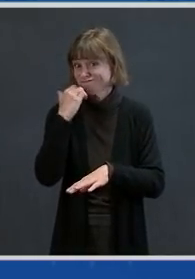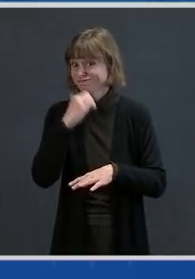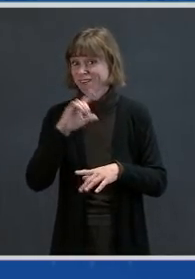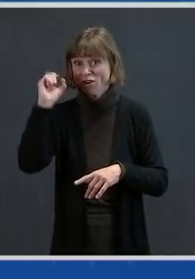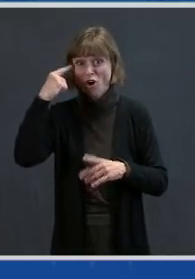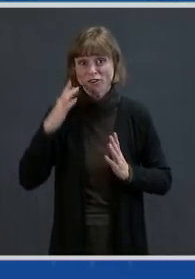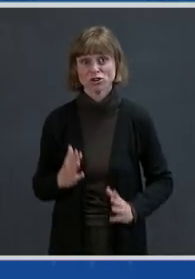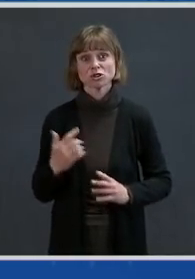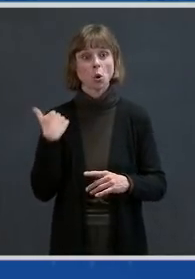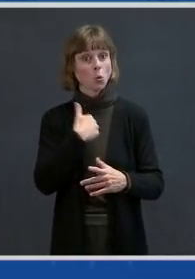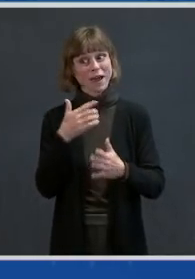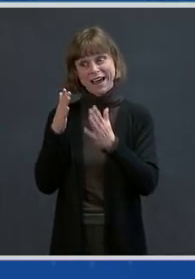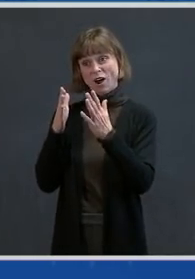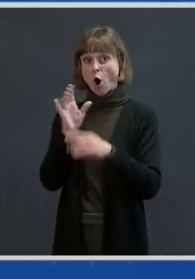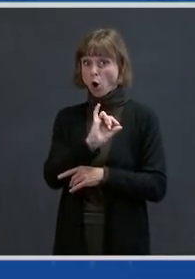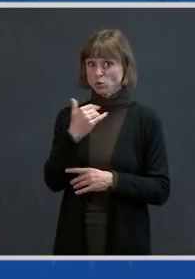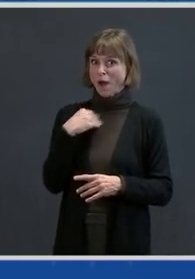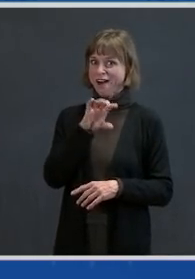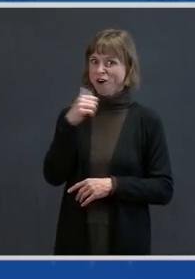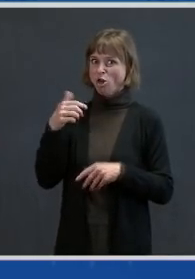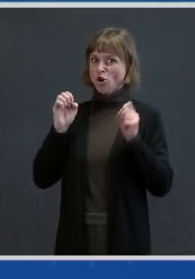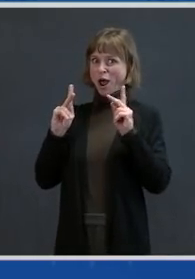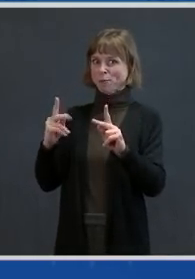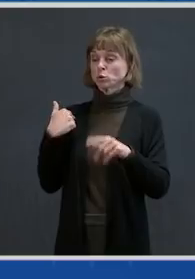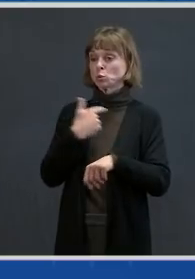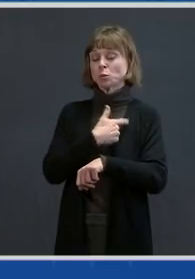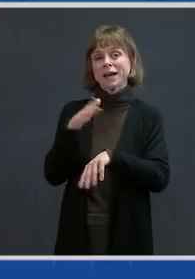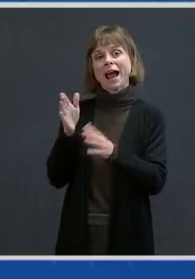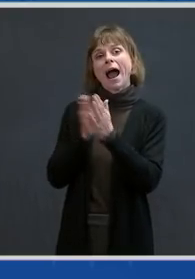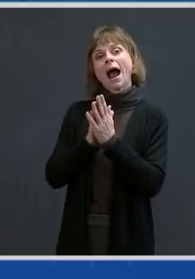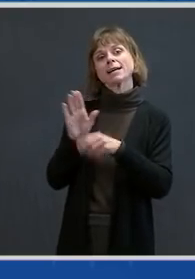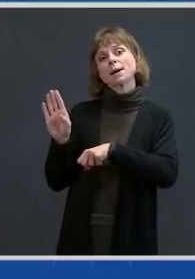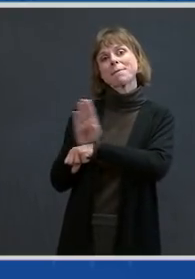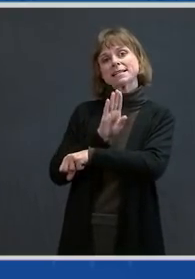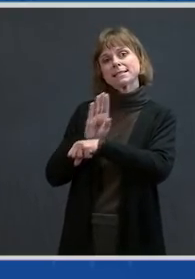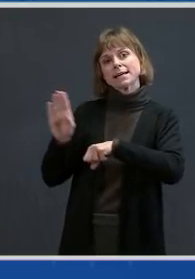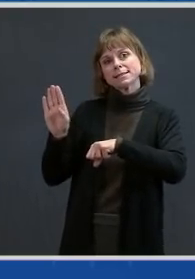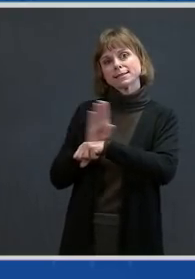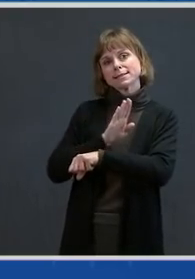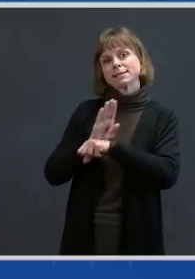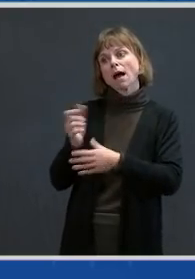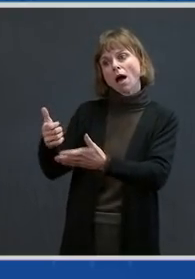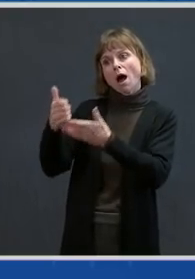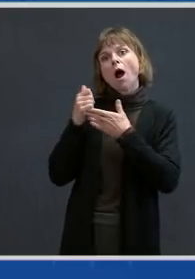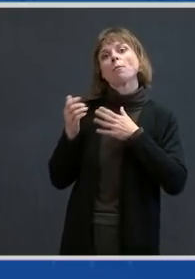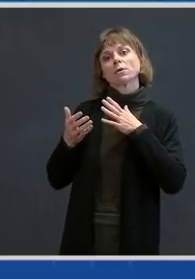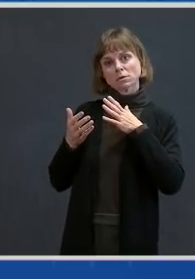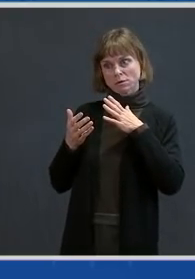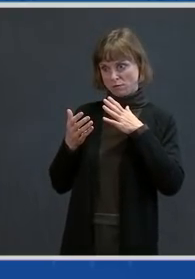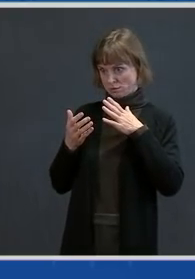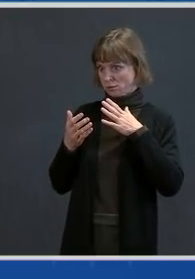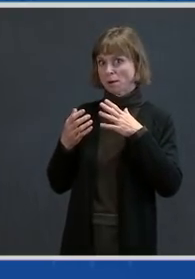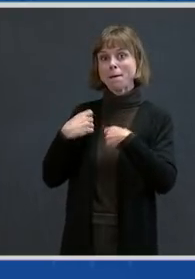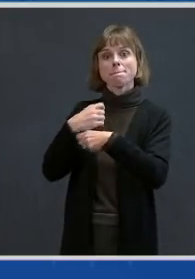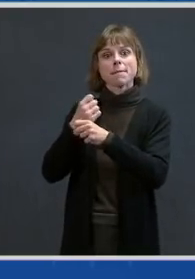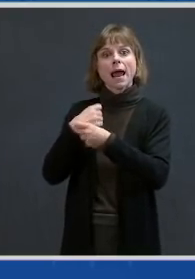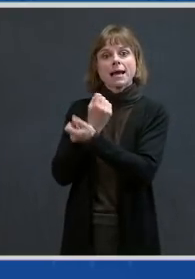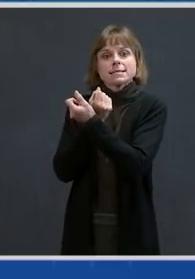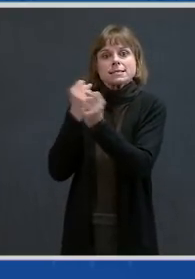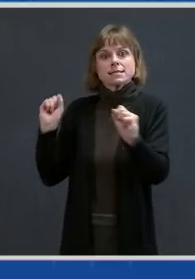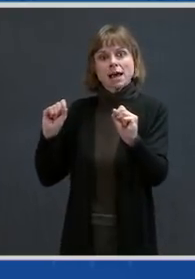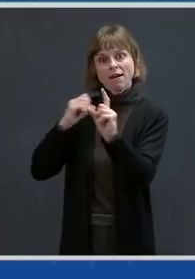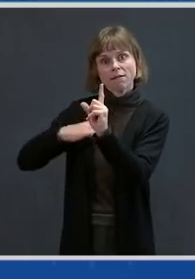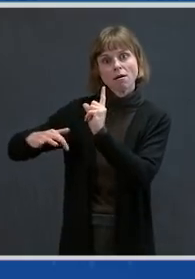calling on America's businesses to make it safe for them to have employees and customers on their premises